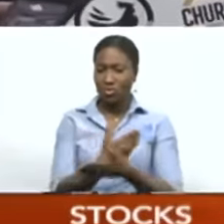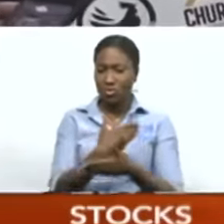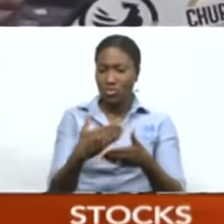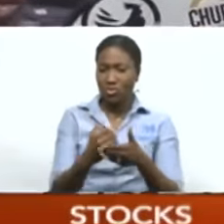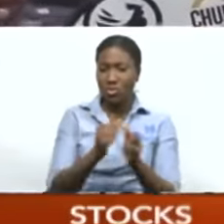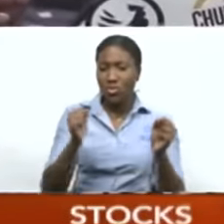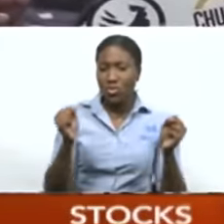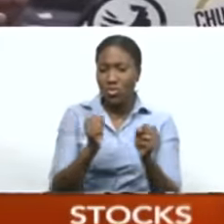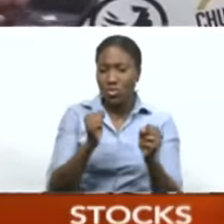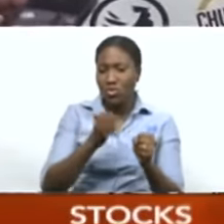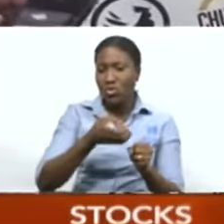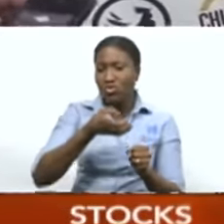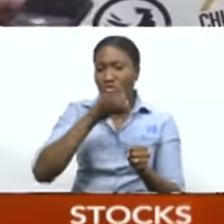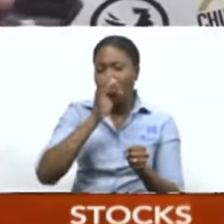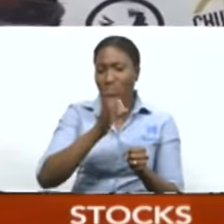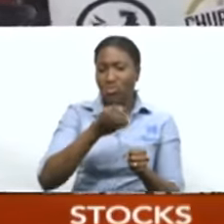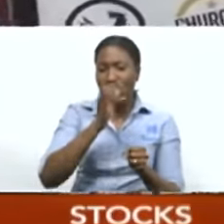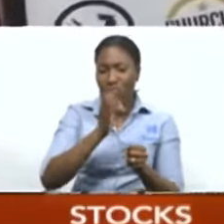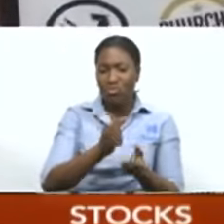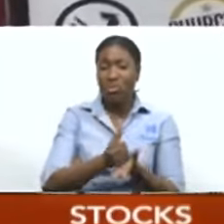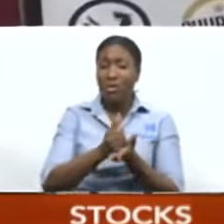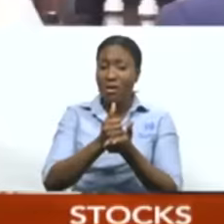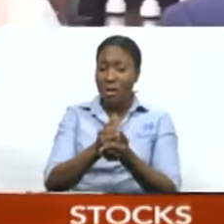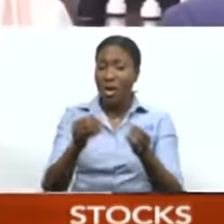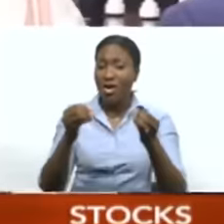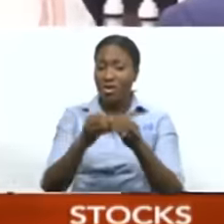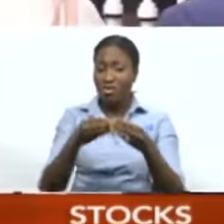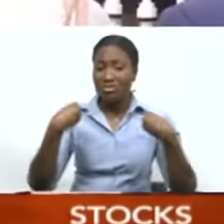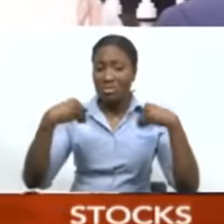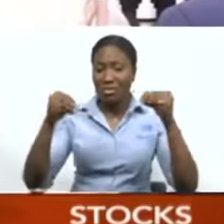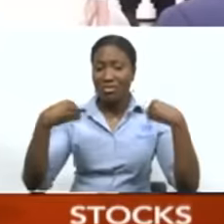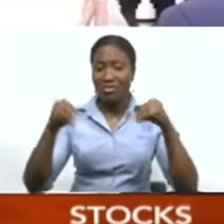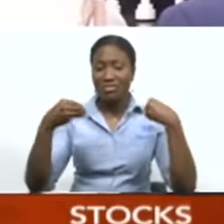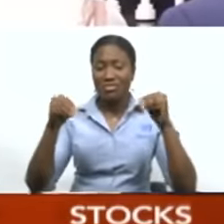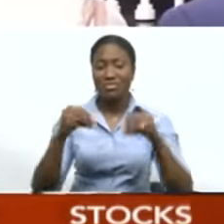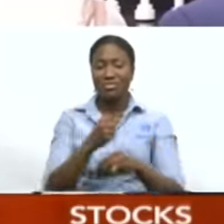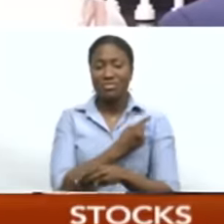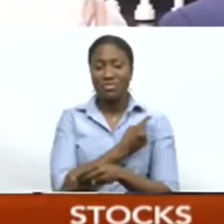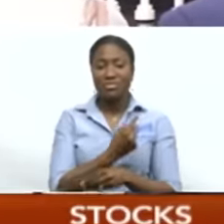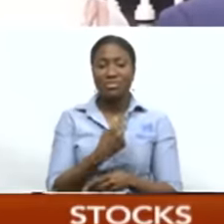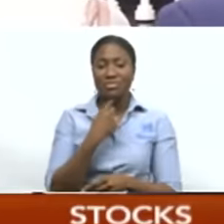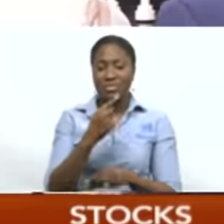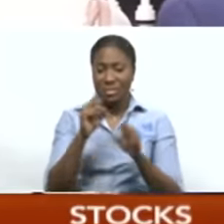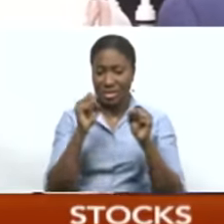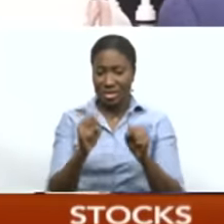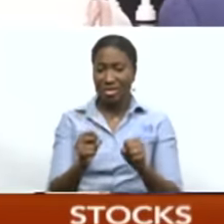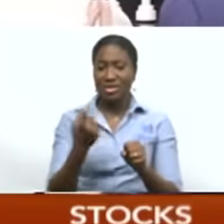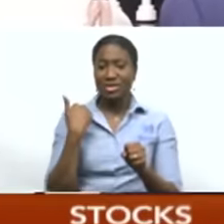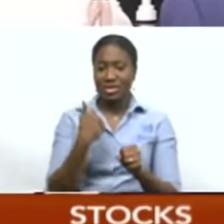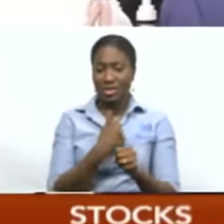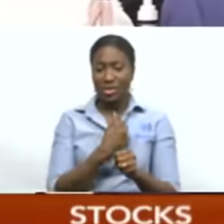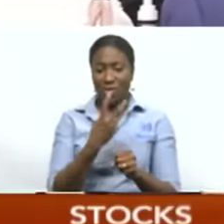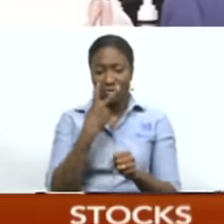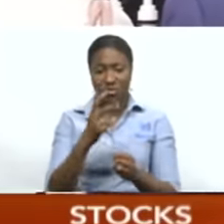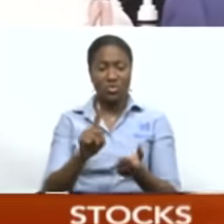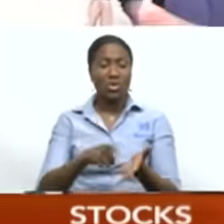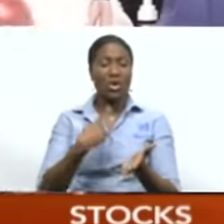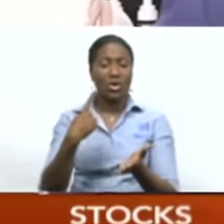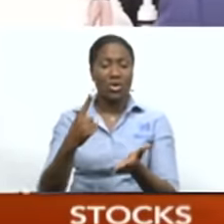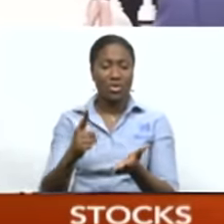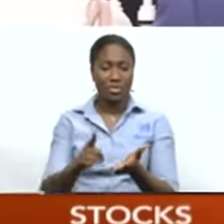different locations helped increase the sales. We do see some sustainability in that we've seen periods of